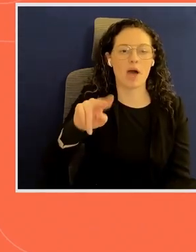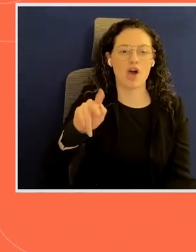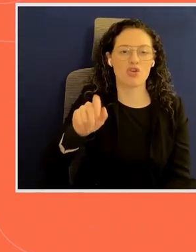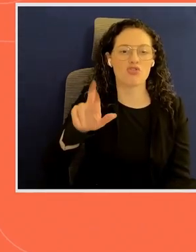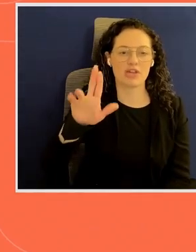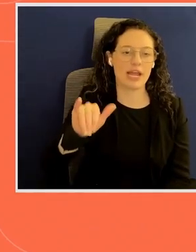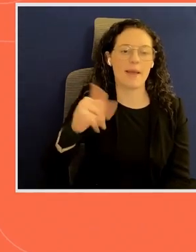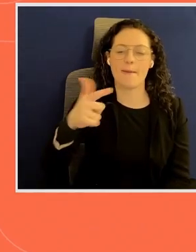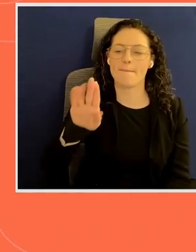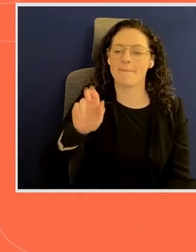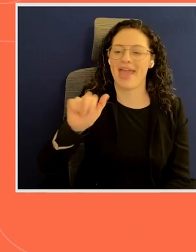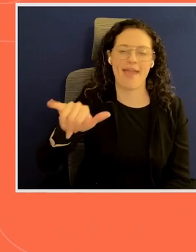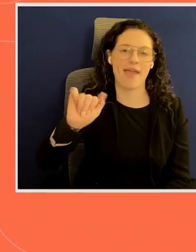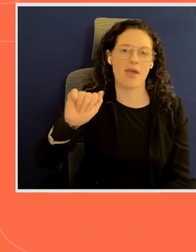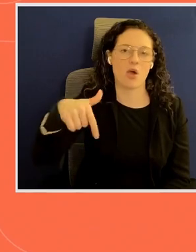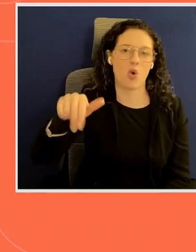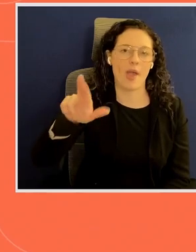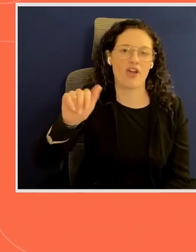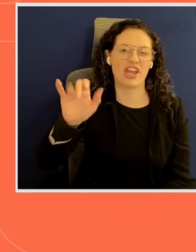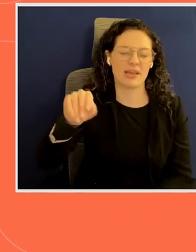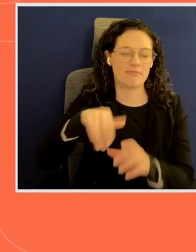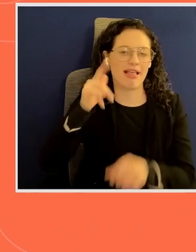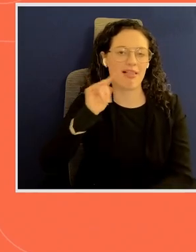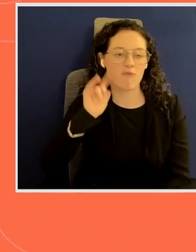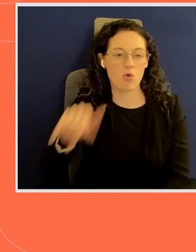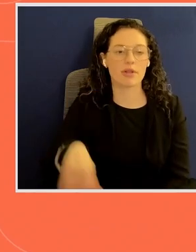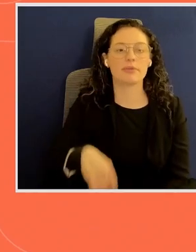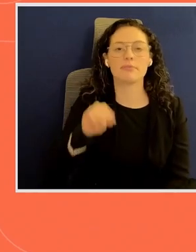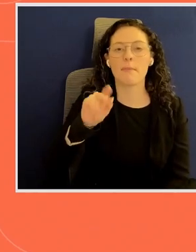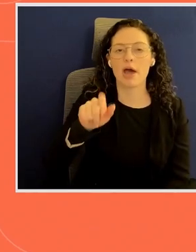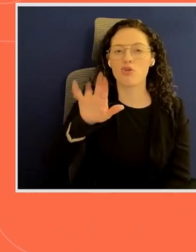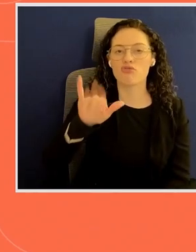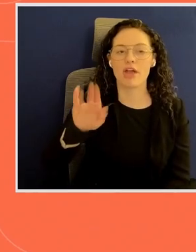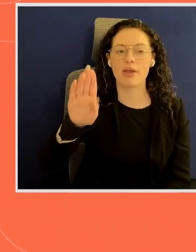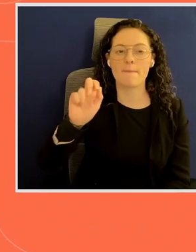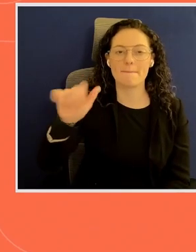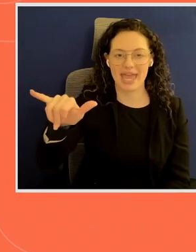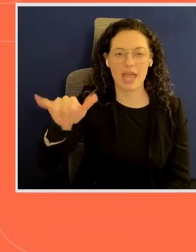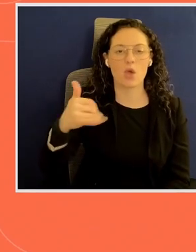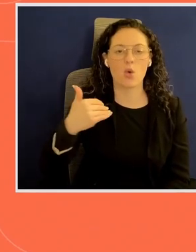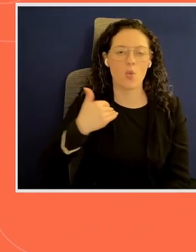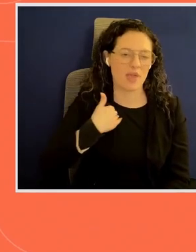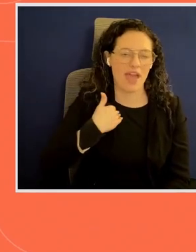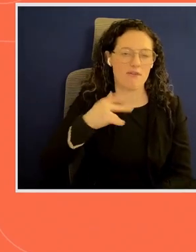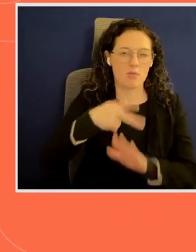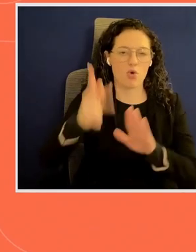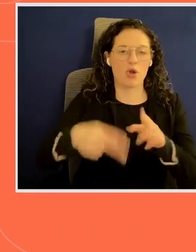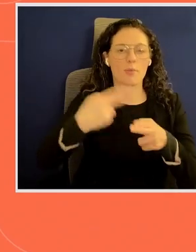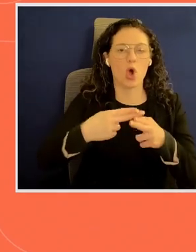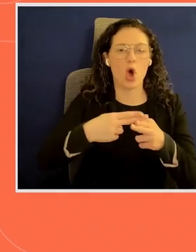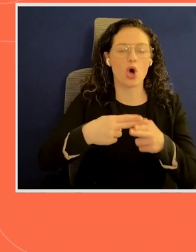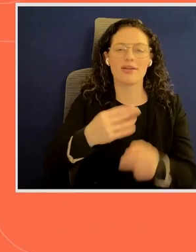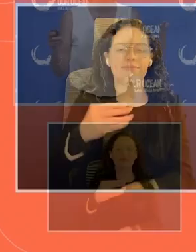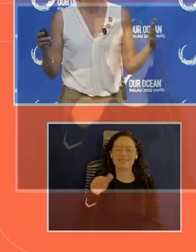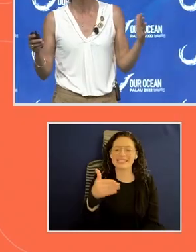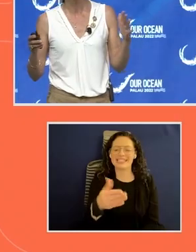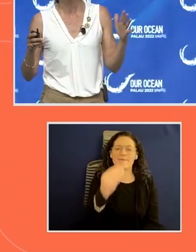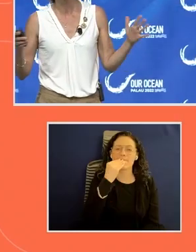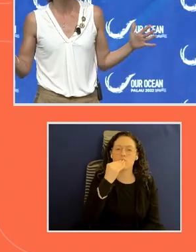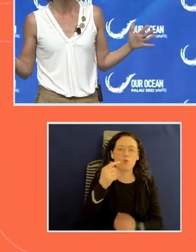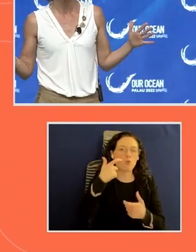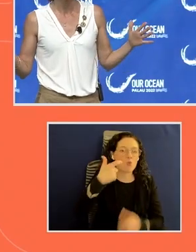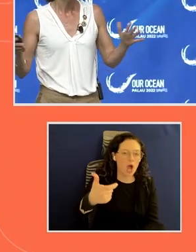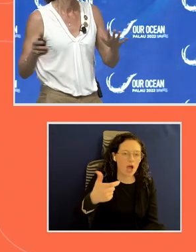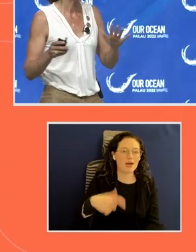and Monterey Bay Aquarium, for 20 years, has had a program called Seafood Watch, and we've been encouraging the development of a sustainable